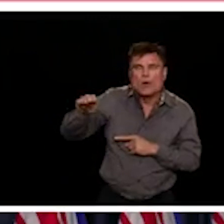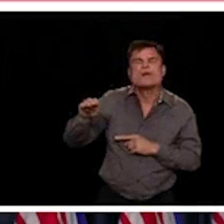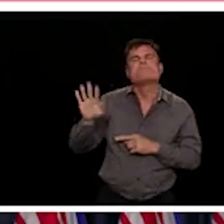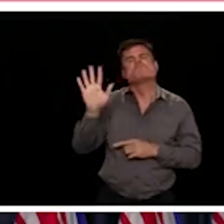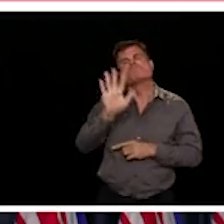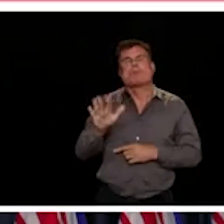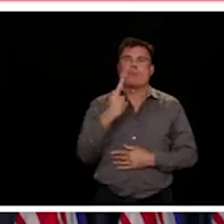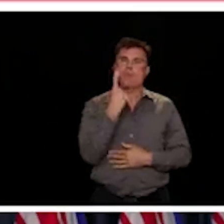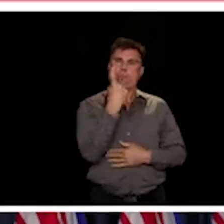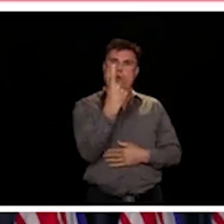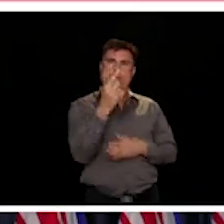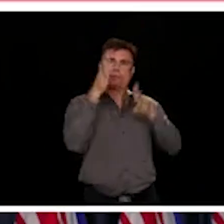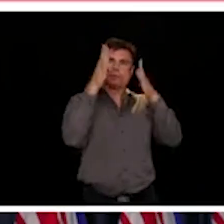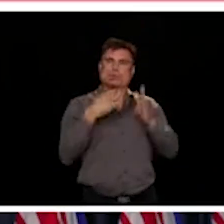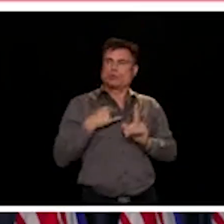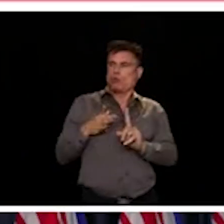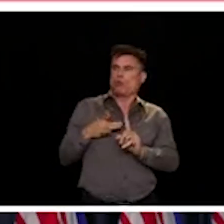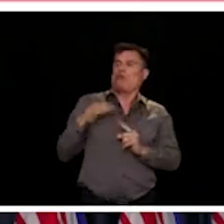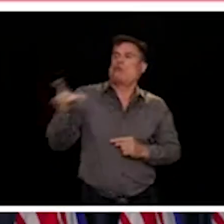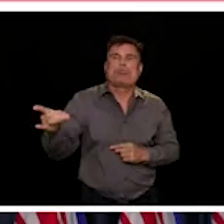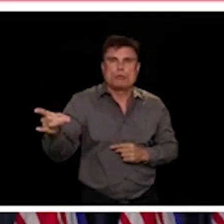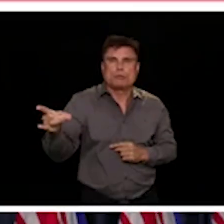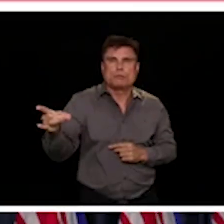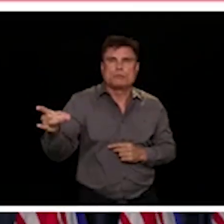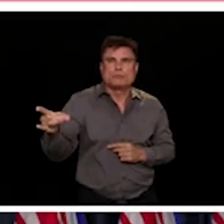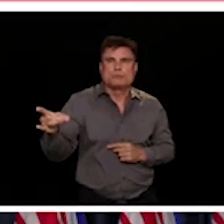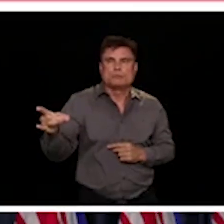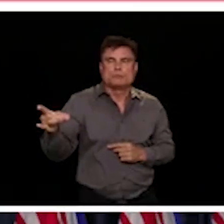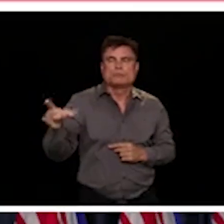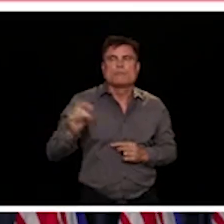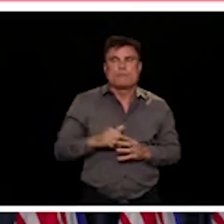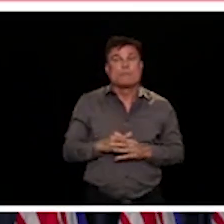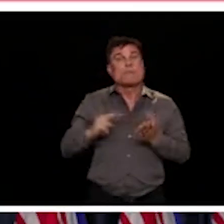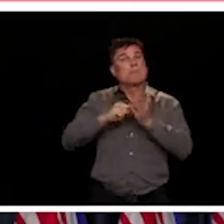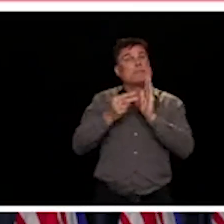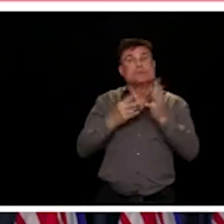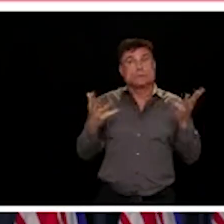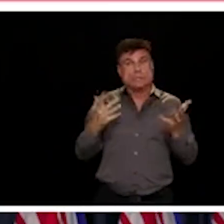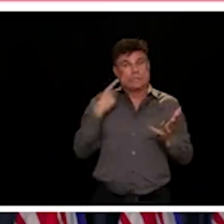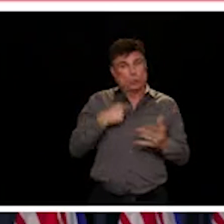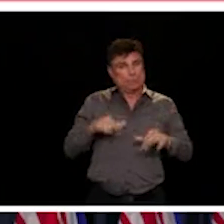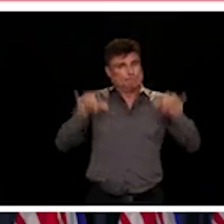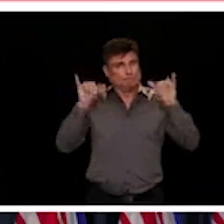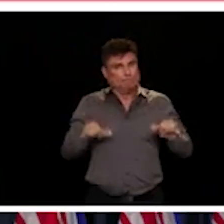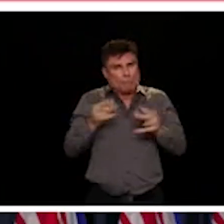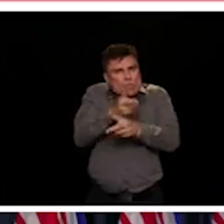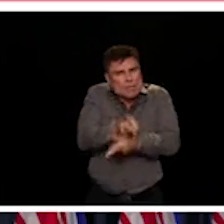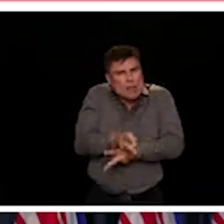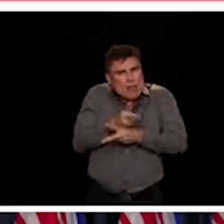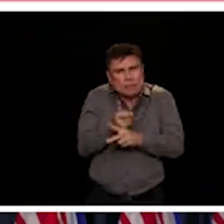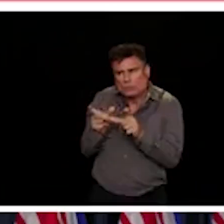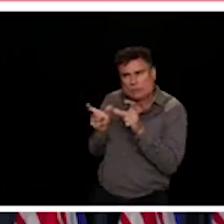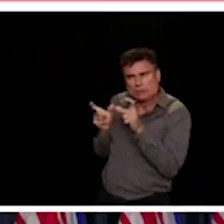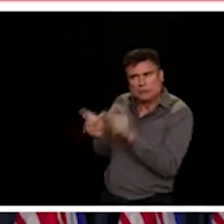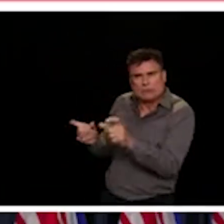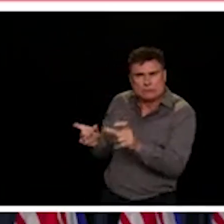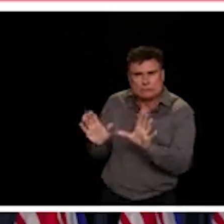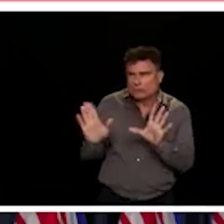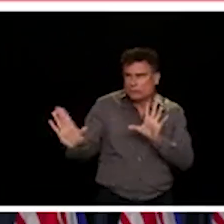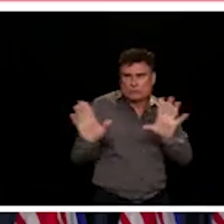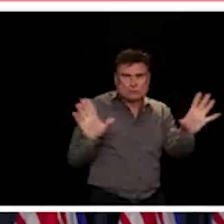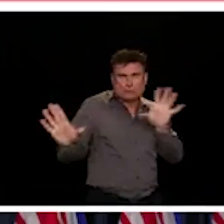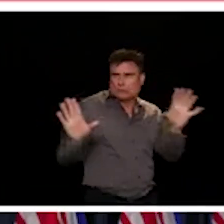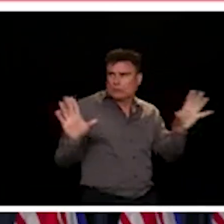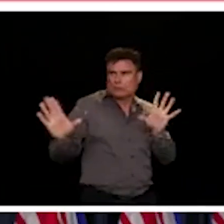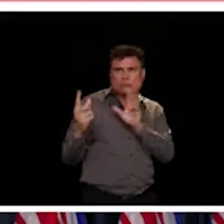we get our social connections, our economic connections going without having rapid increase in numbers